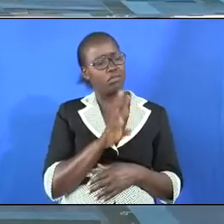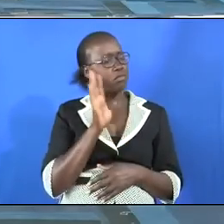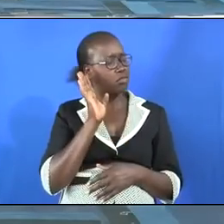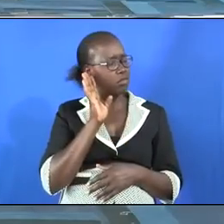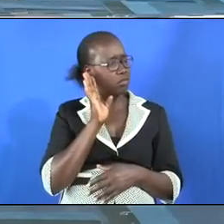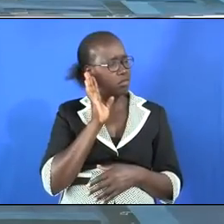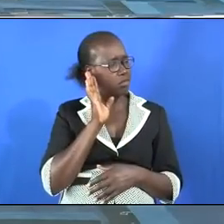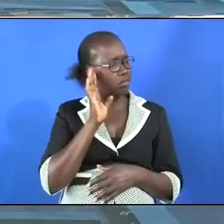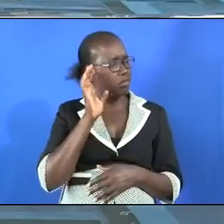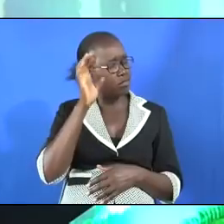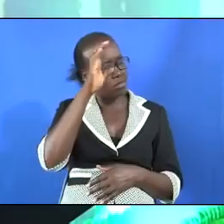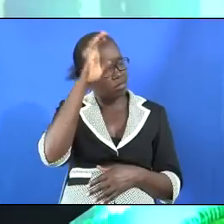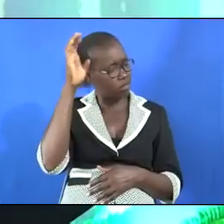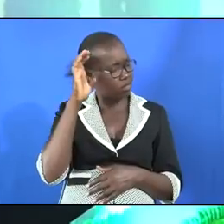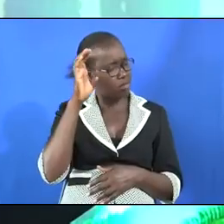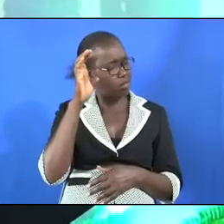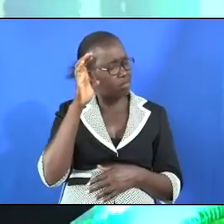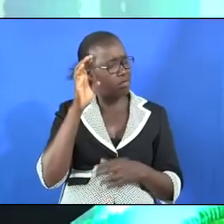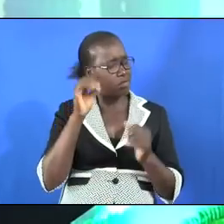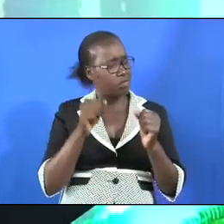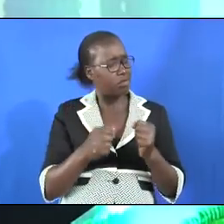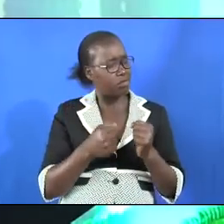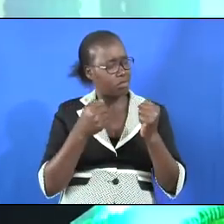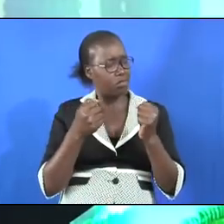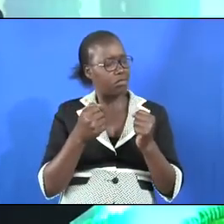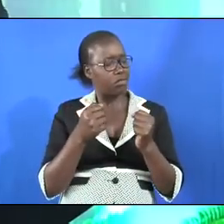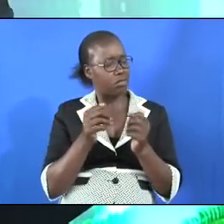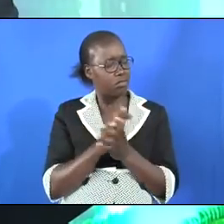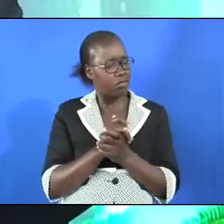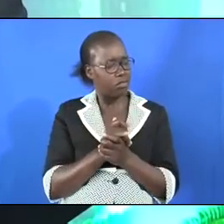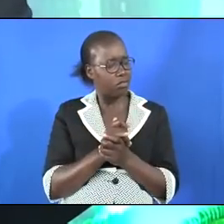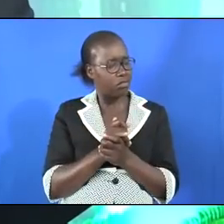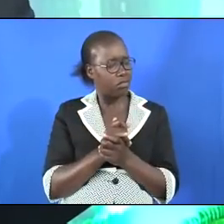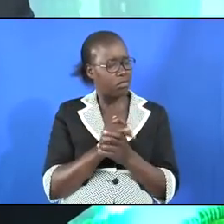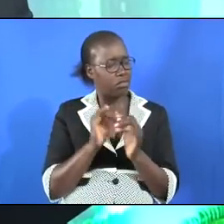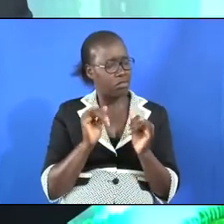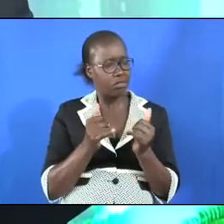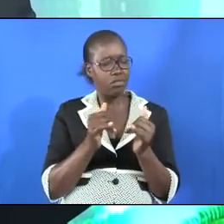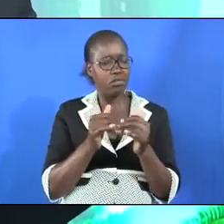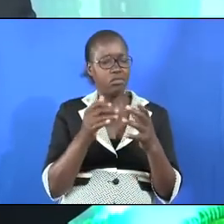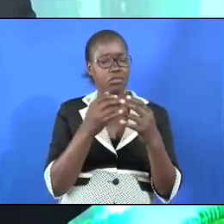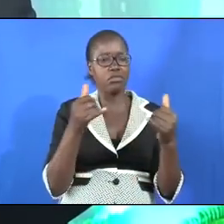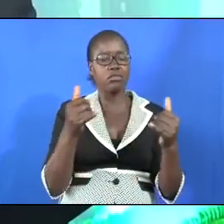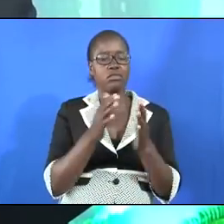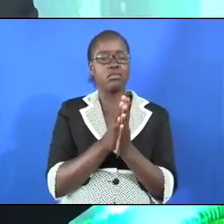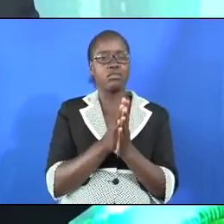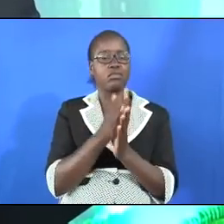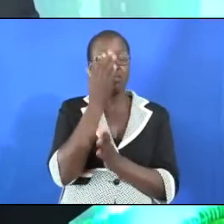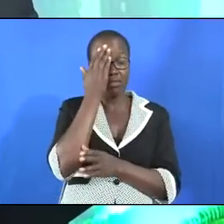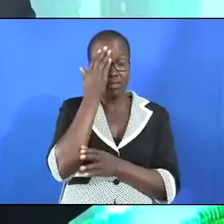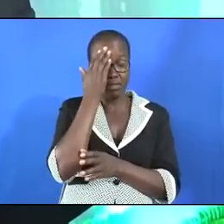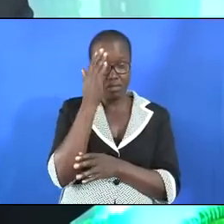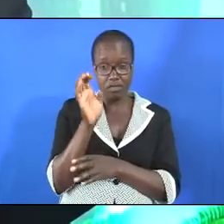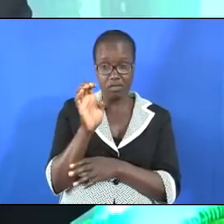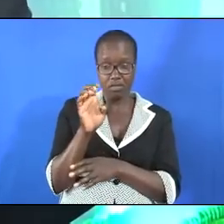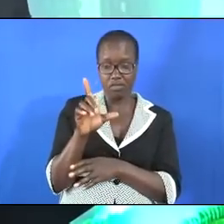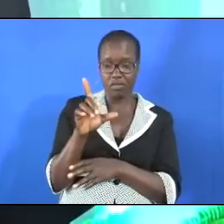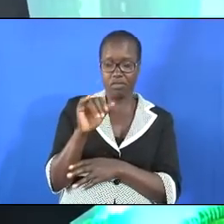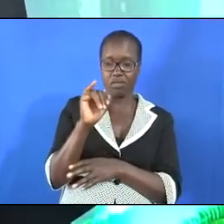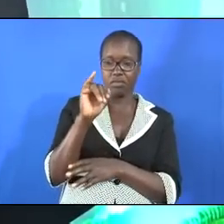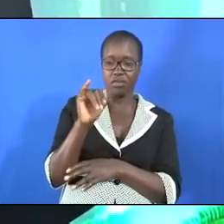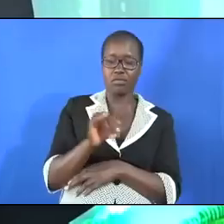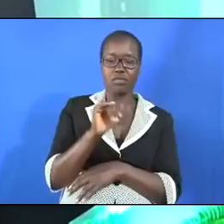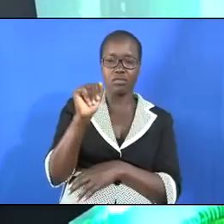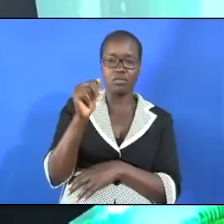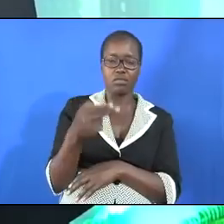heard that Elijah it had been said and reported in the news channel of Israel that Elijah had been